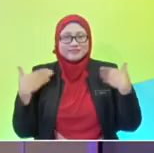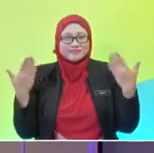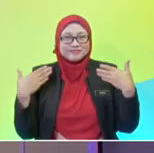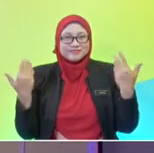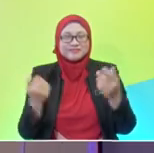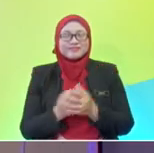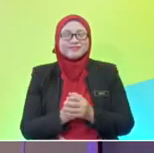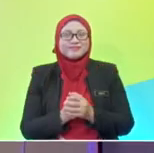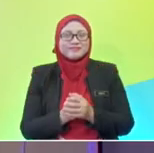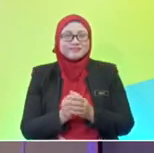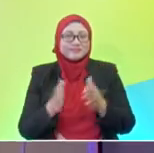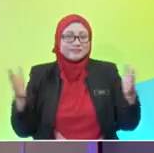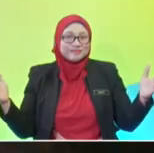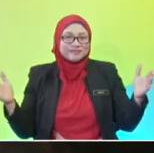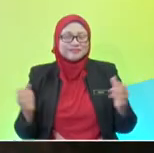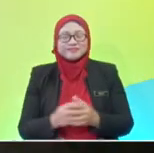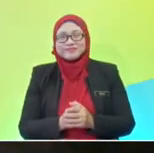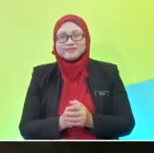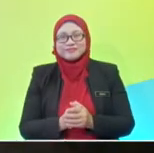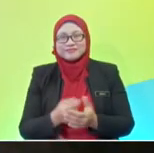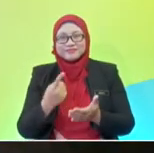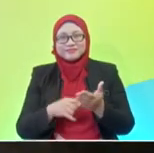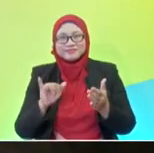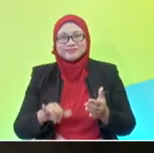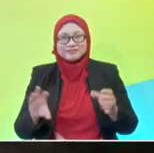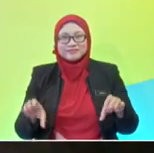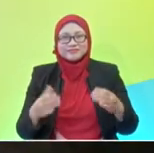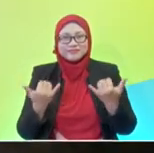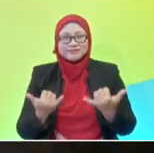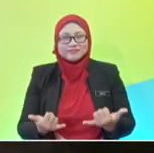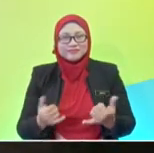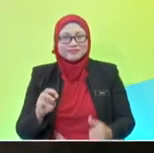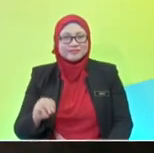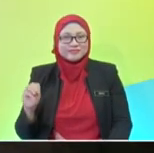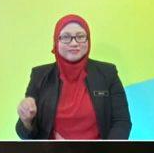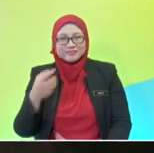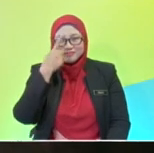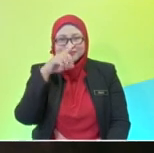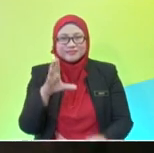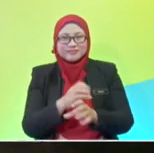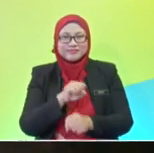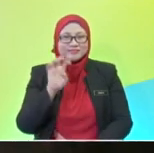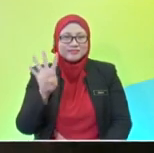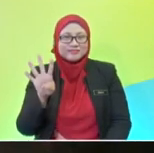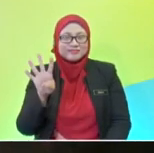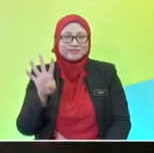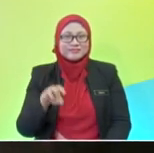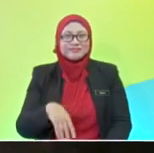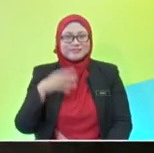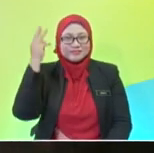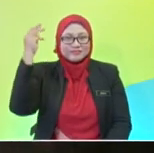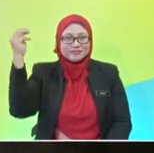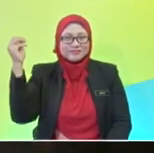All right. So now, what we need to do from our pupils will be to get four wonderful planets from them.